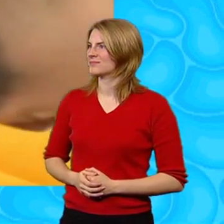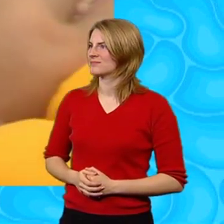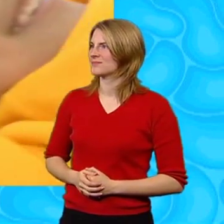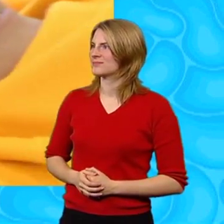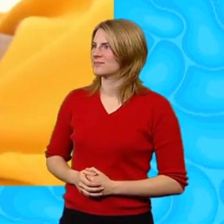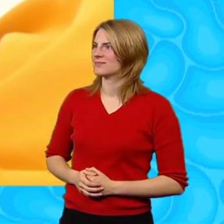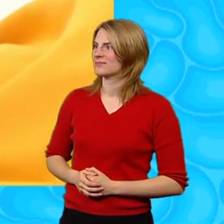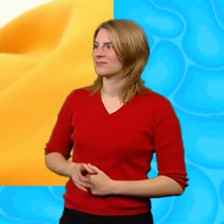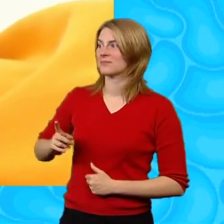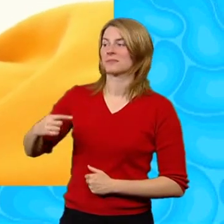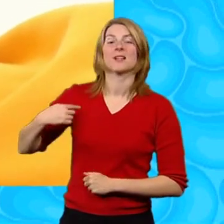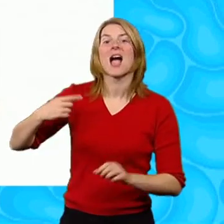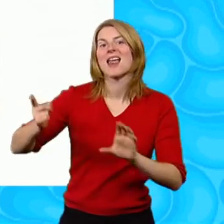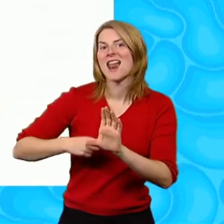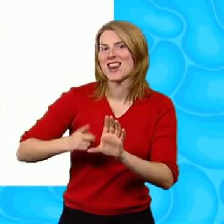I'm yellow